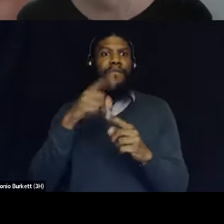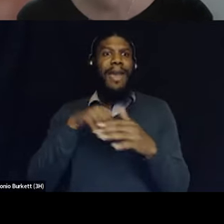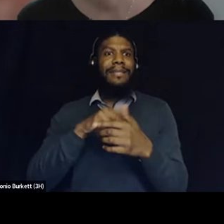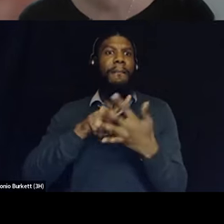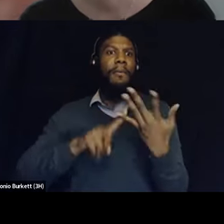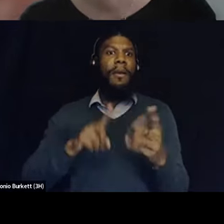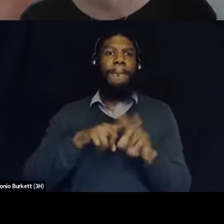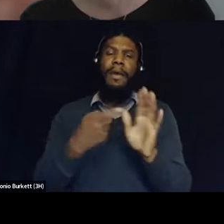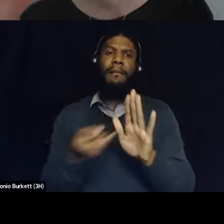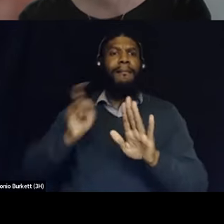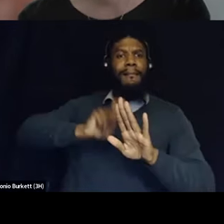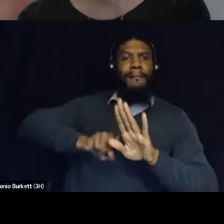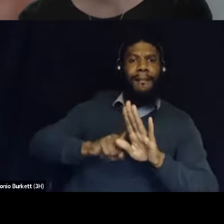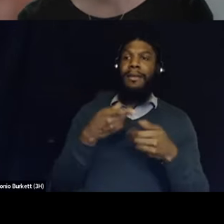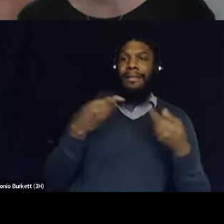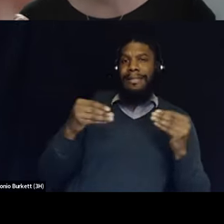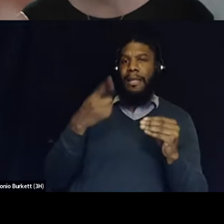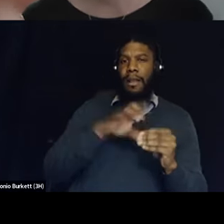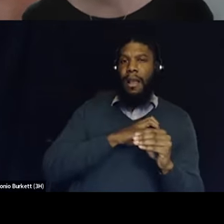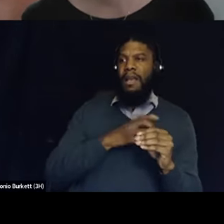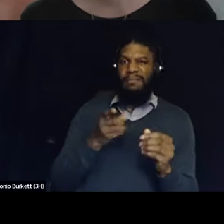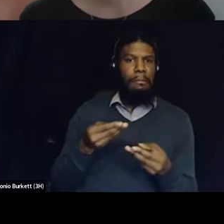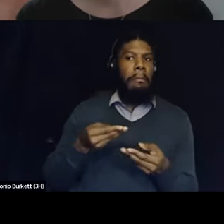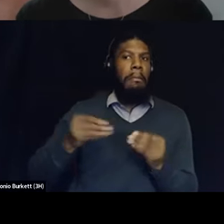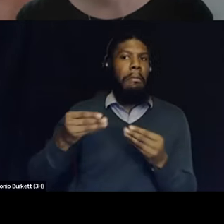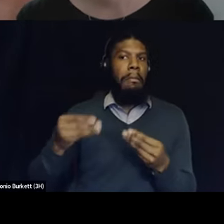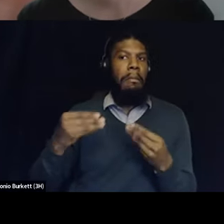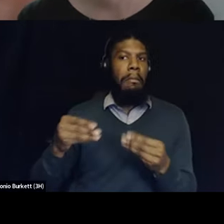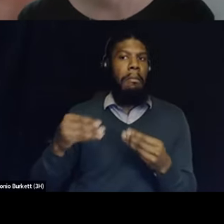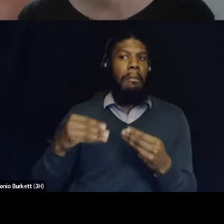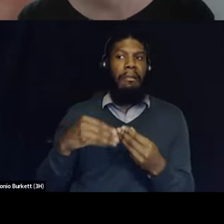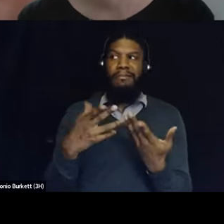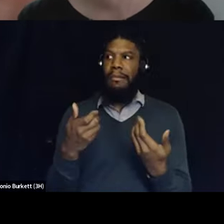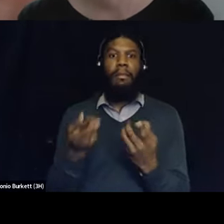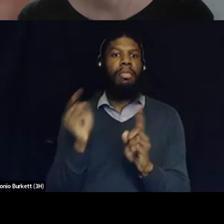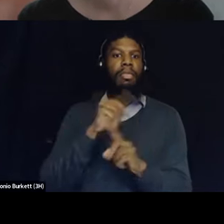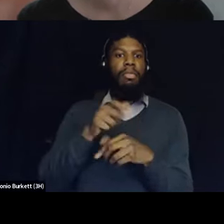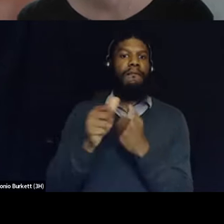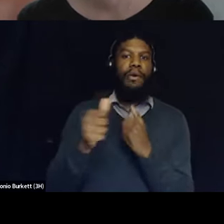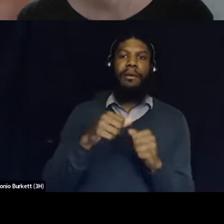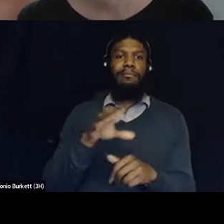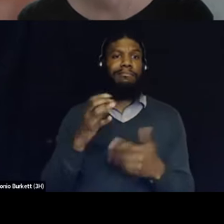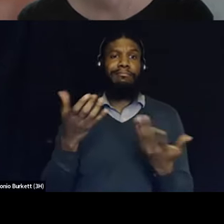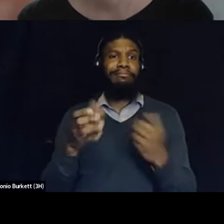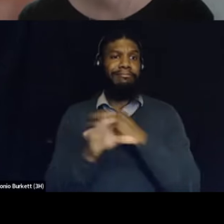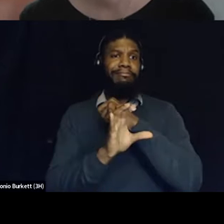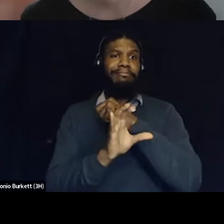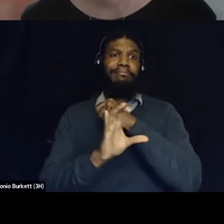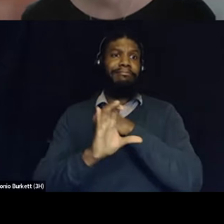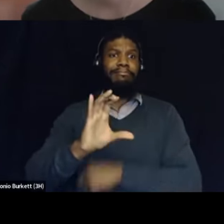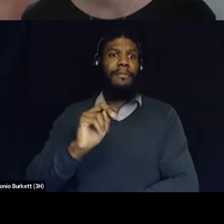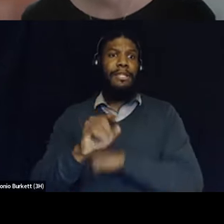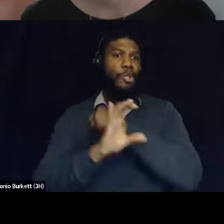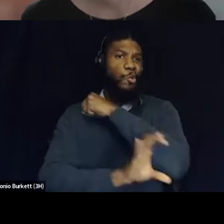it to cops that are using it as a way of getting around any sort of constitutional protections like i don't know getting a warrant you know basic